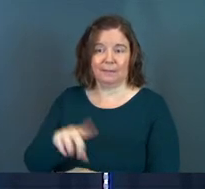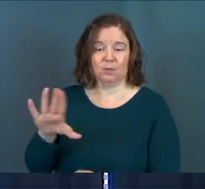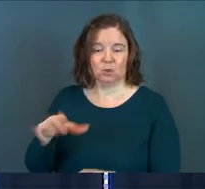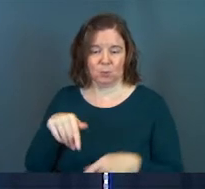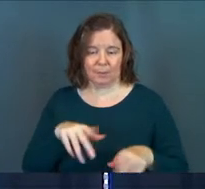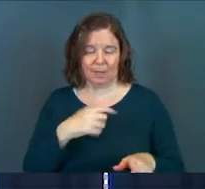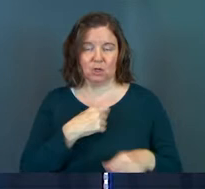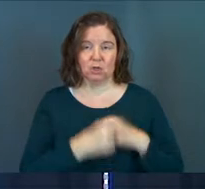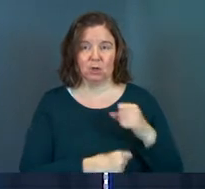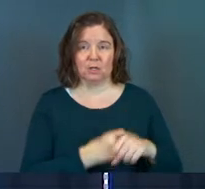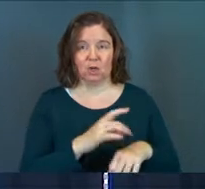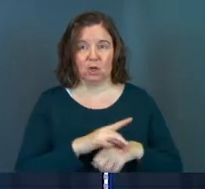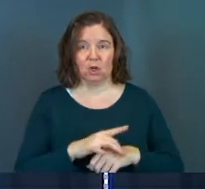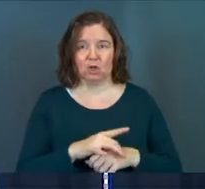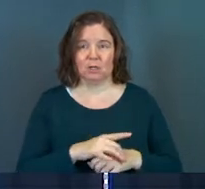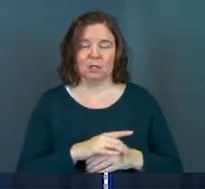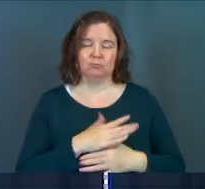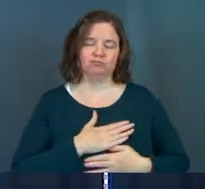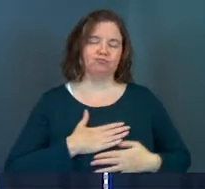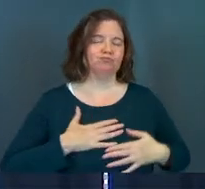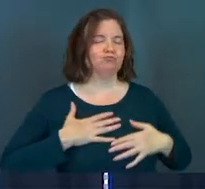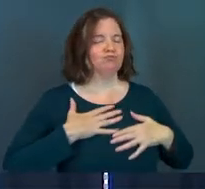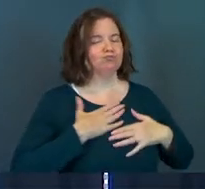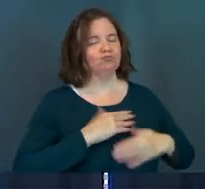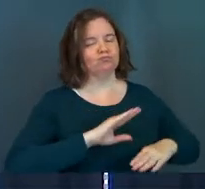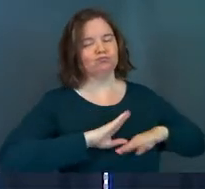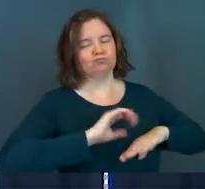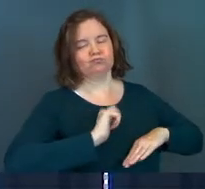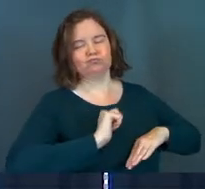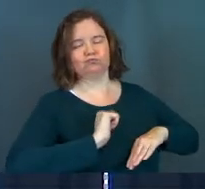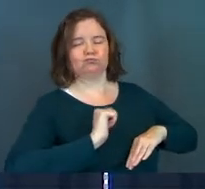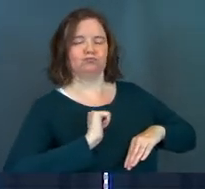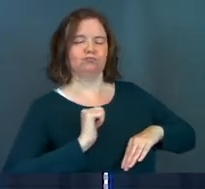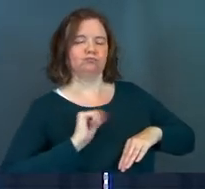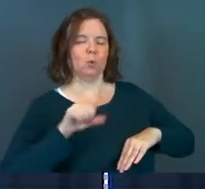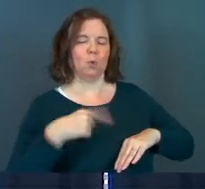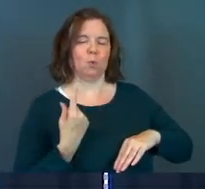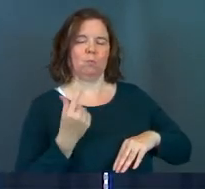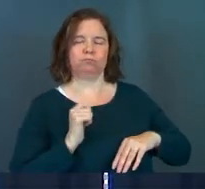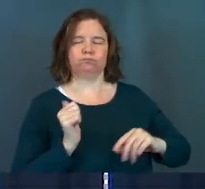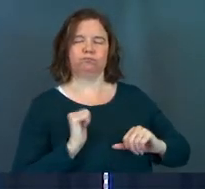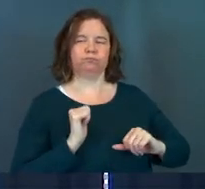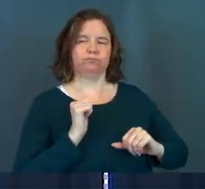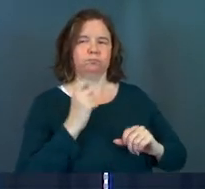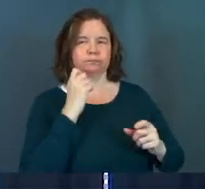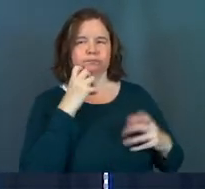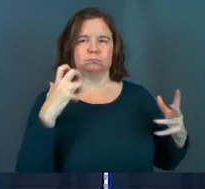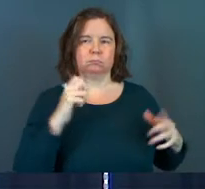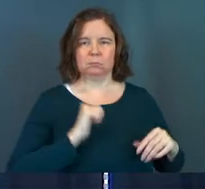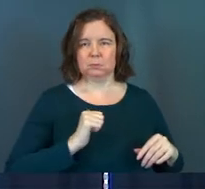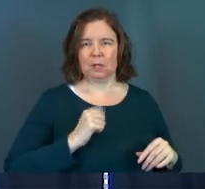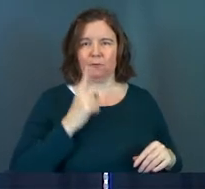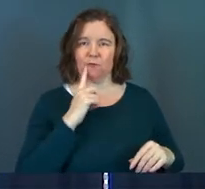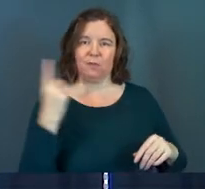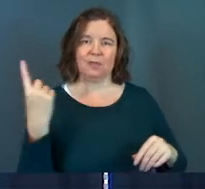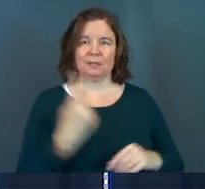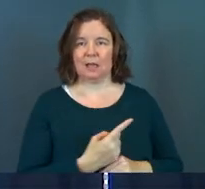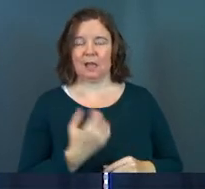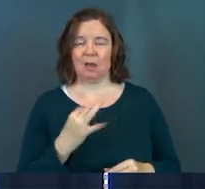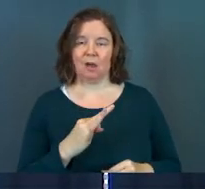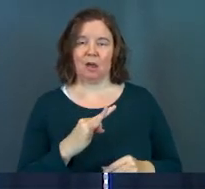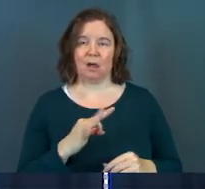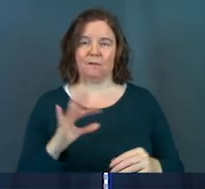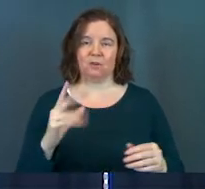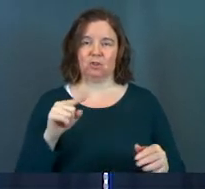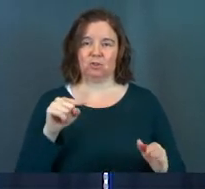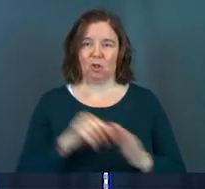have spent your years on earth in luxury, satisfying your every desire. You have fattened yourselves for the day of